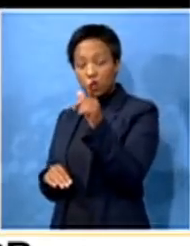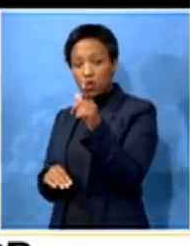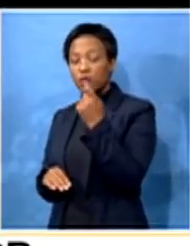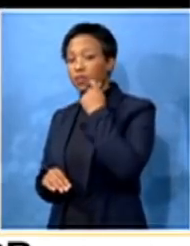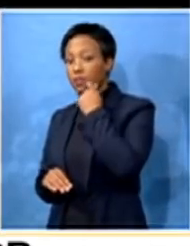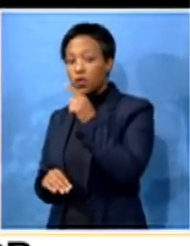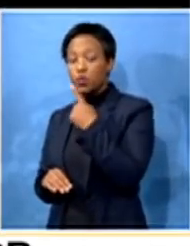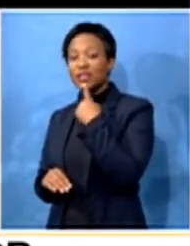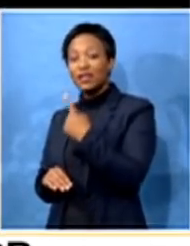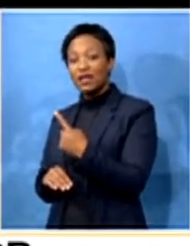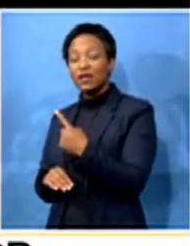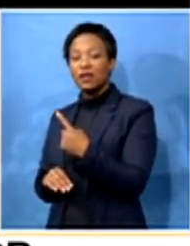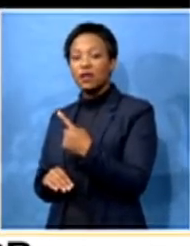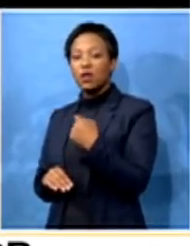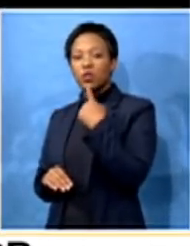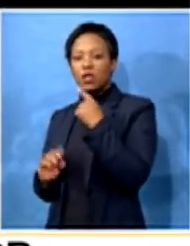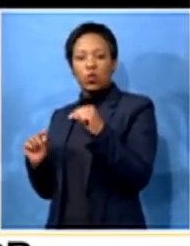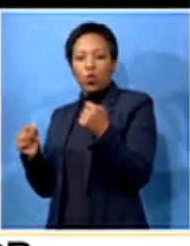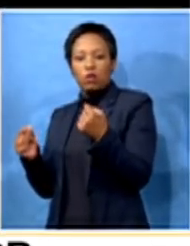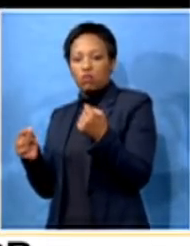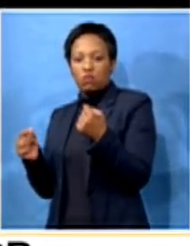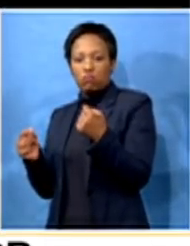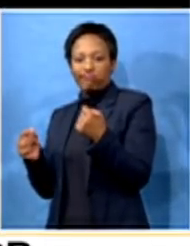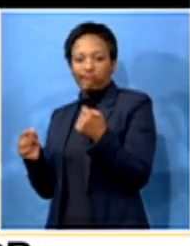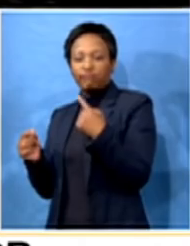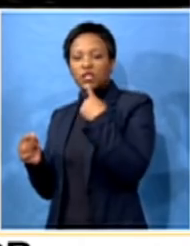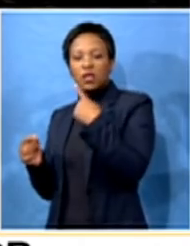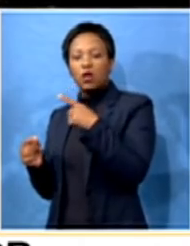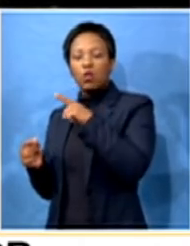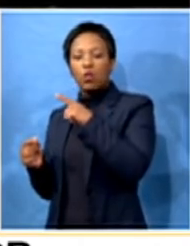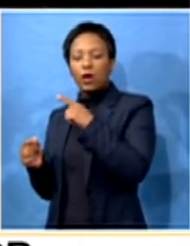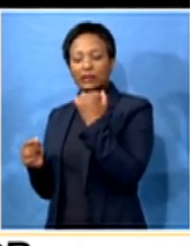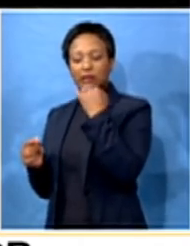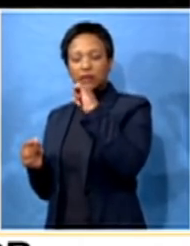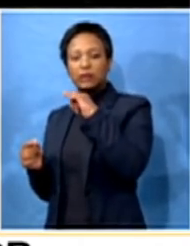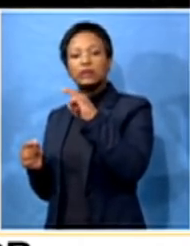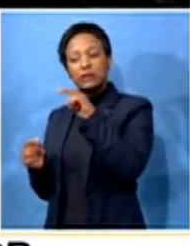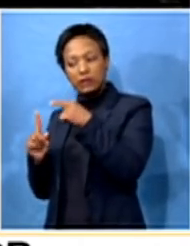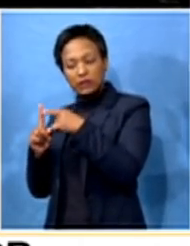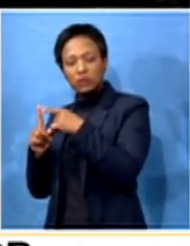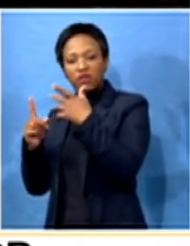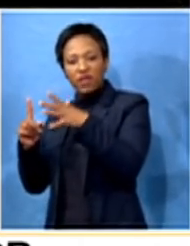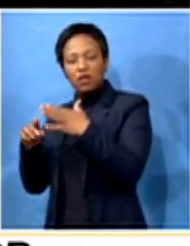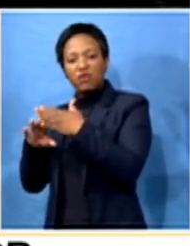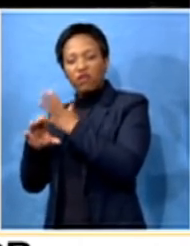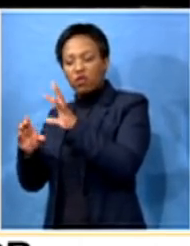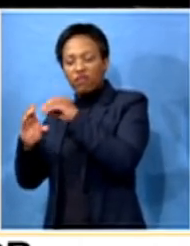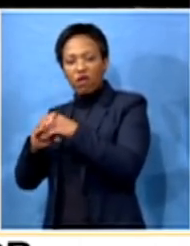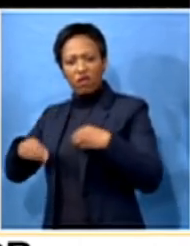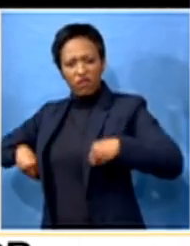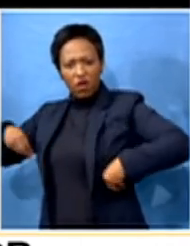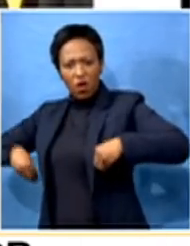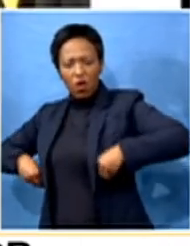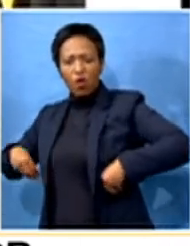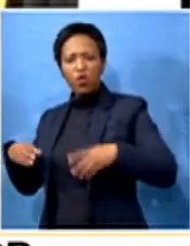you couldn't deny and you couldn't get away from the fact that Ms. Gumete was under a cloud because she's facing fraud and corruption allegations, a